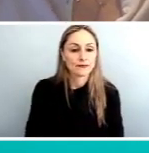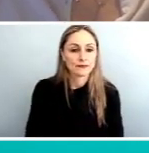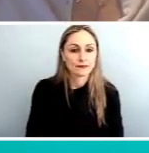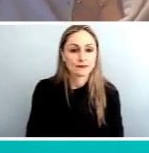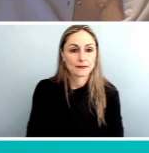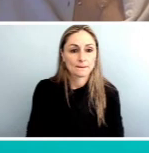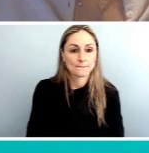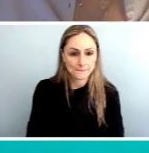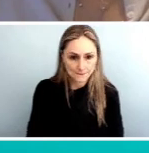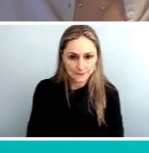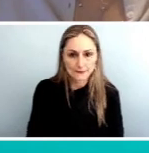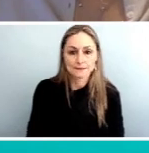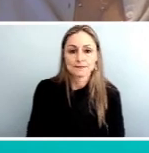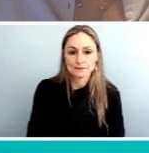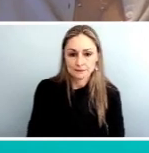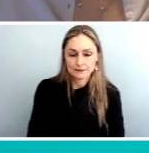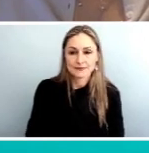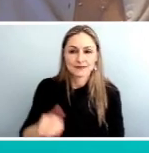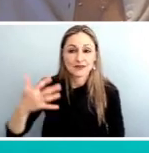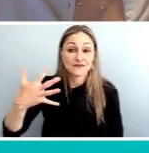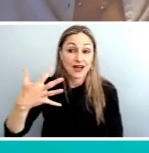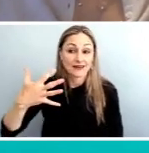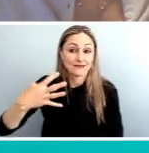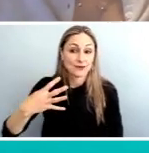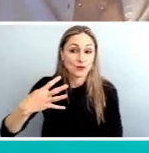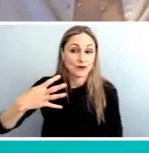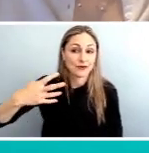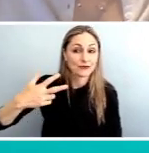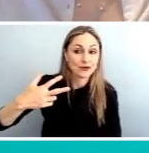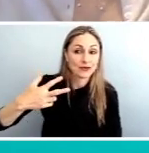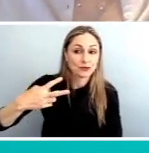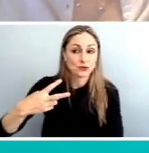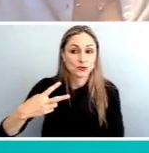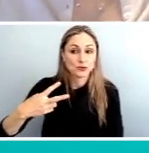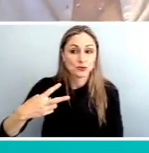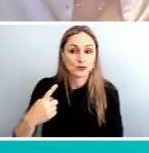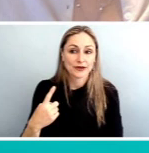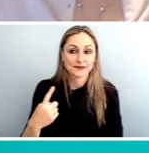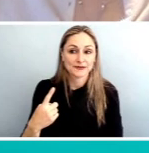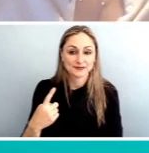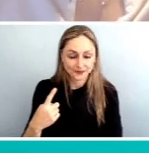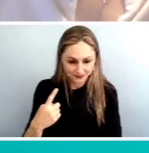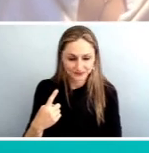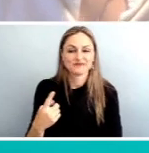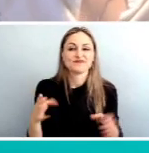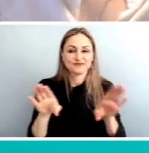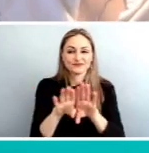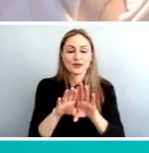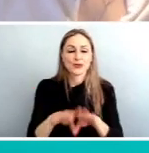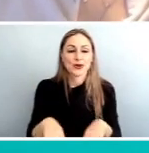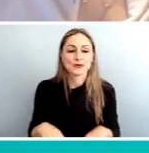So, I'll count down five, four, three, two, one, and we'll close the poll. And